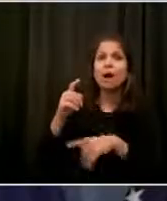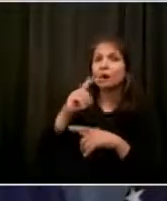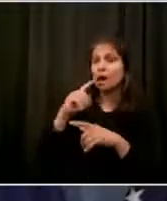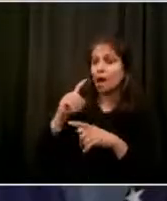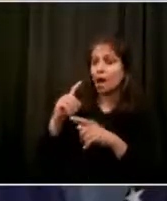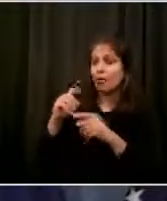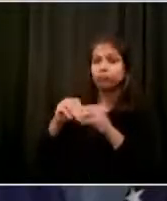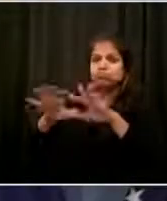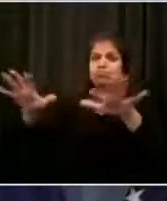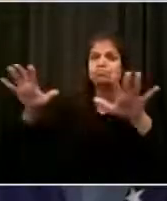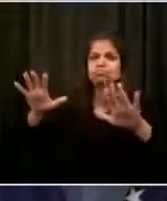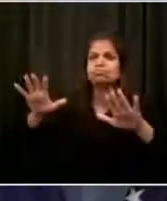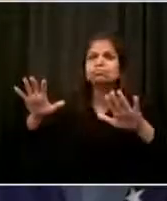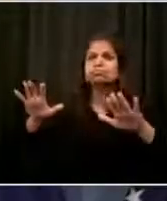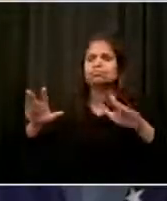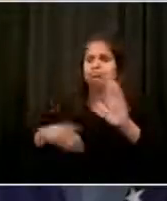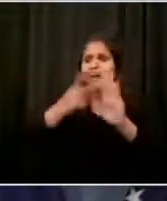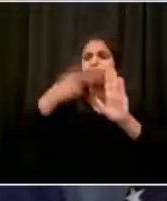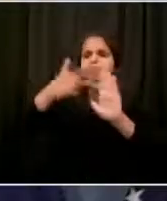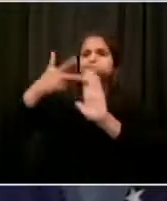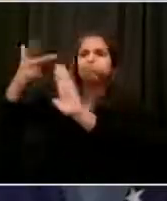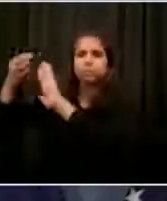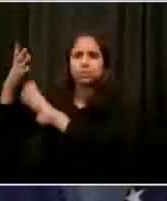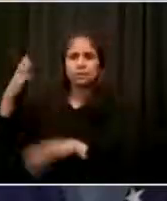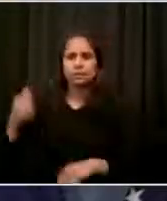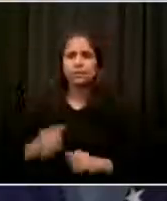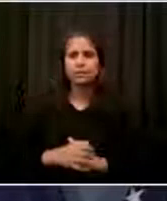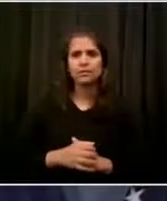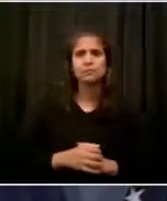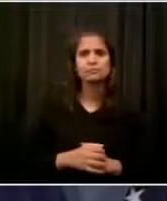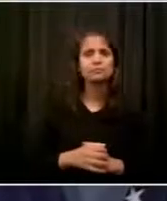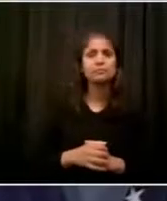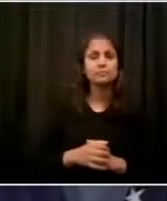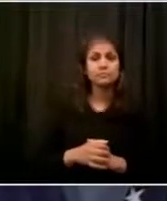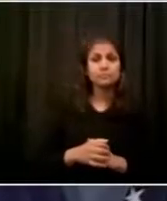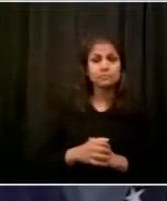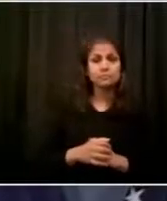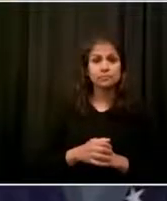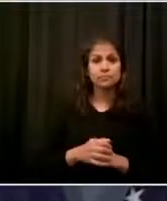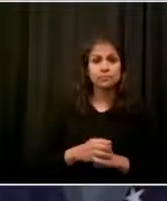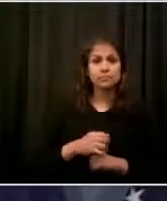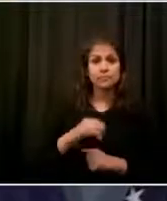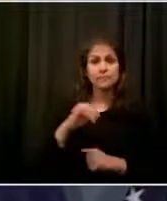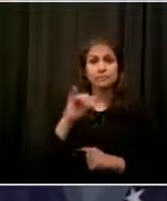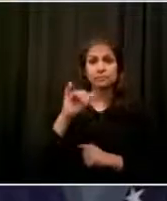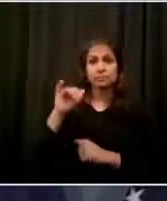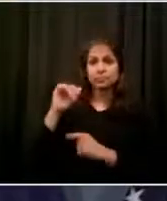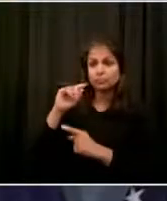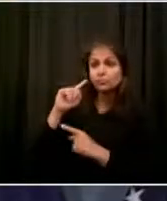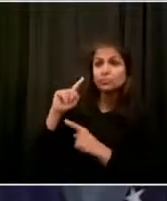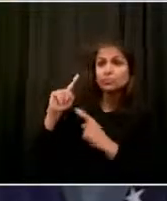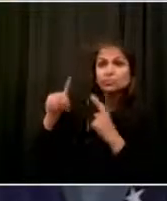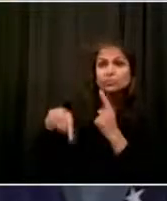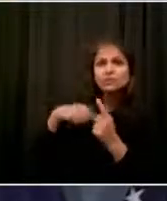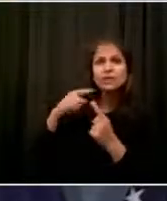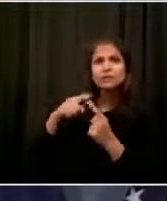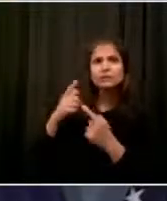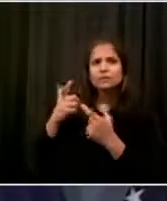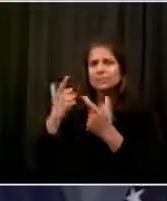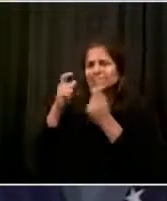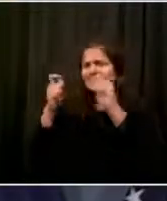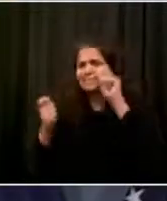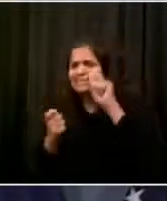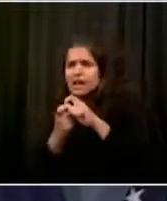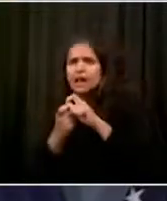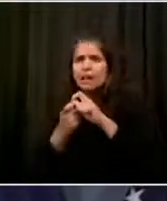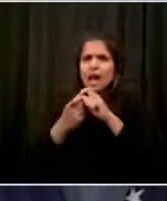healthcare leaders, I don't think there's anyone who has this specific answer you're looking for. It's a very good question, but I don't think, I literally have not met someone who can say this is